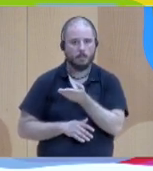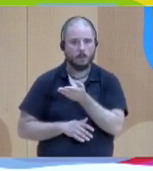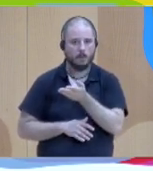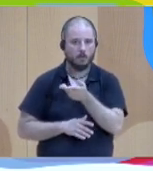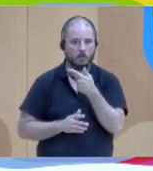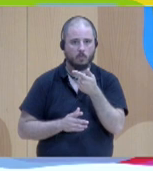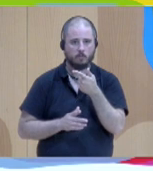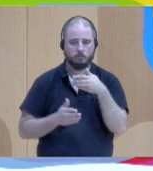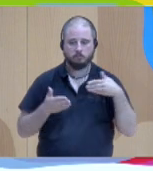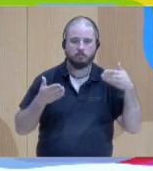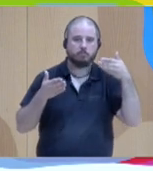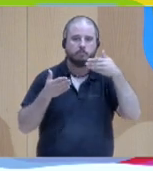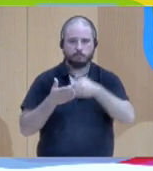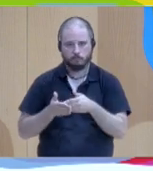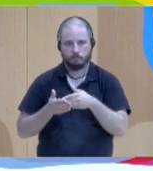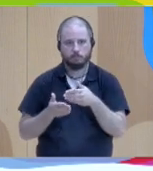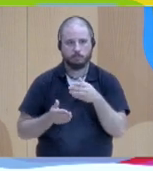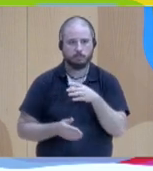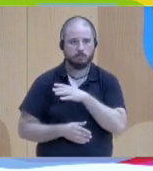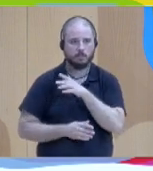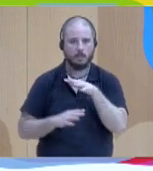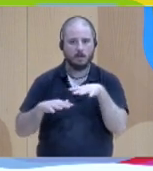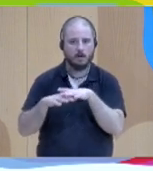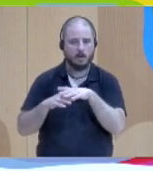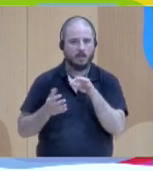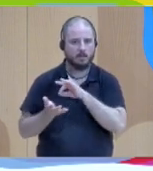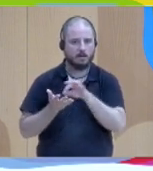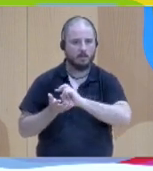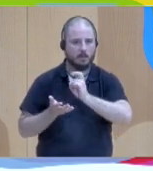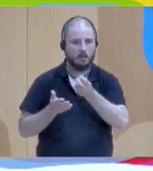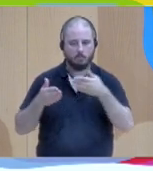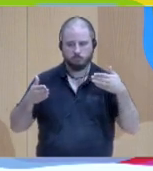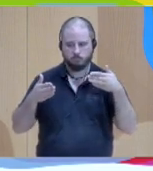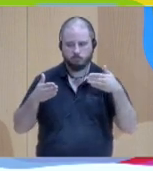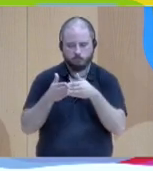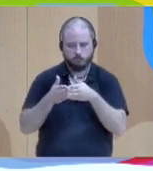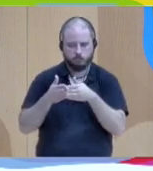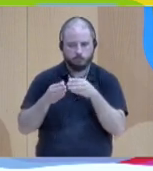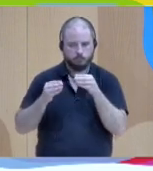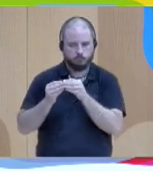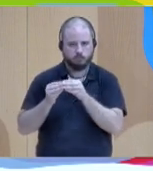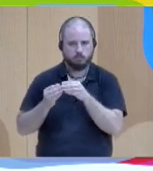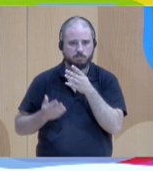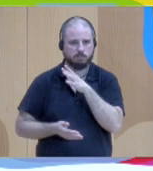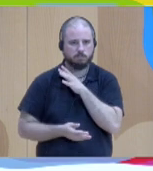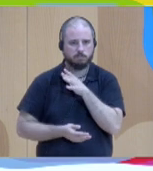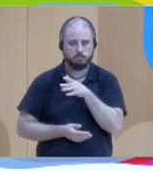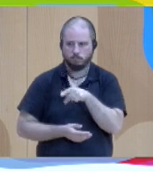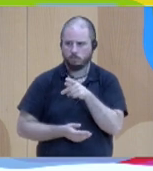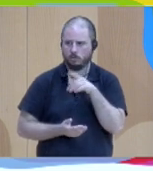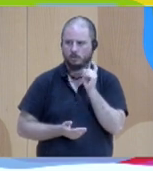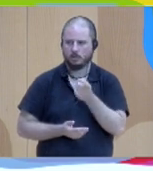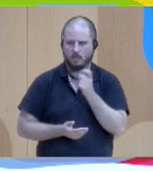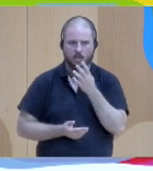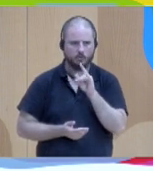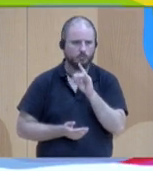anywhere you go and they say yes. We made a survey in Finland and we were asking, you know, how many, which sort of a percentage